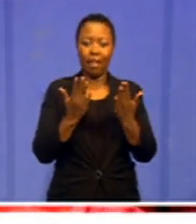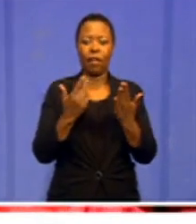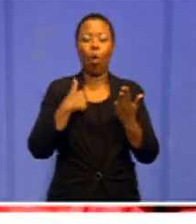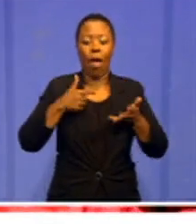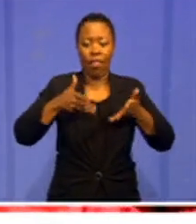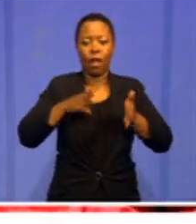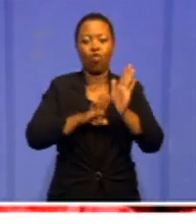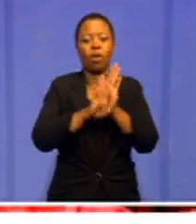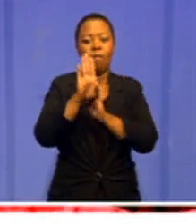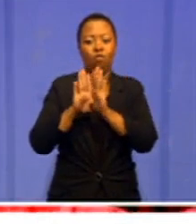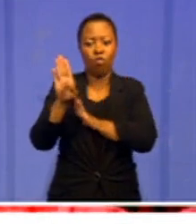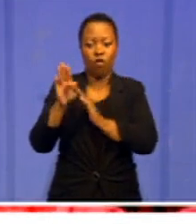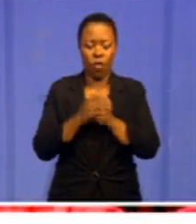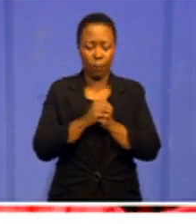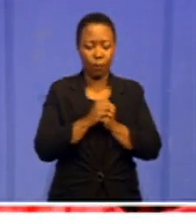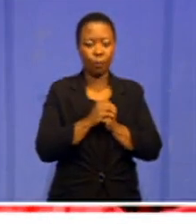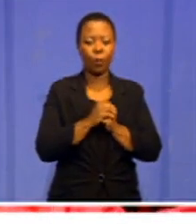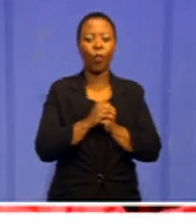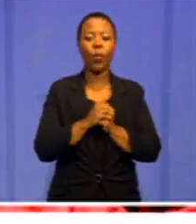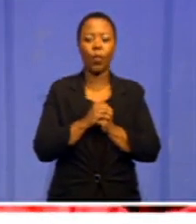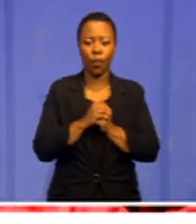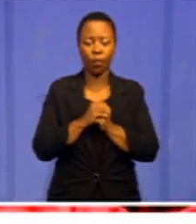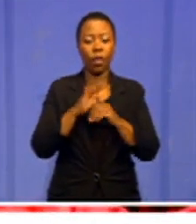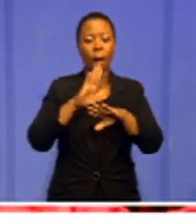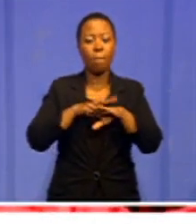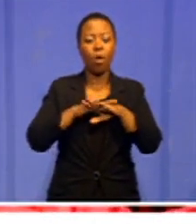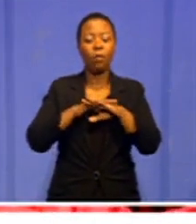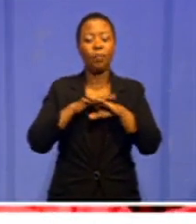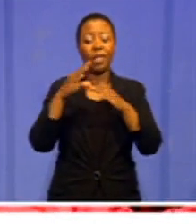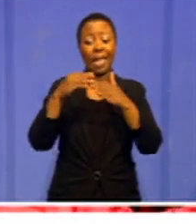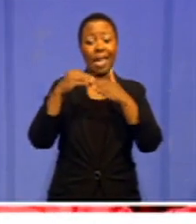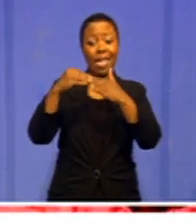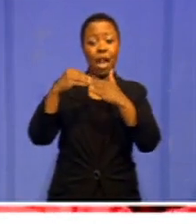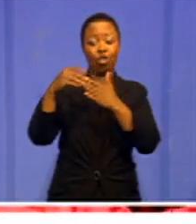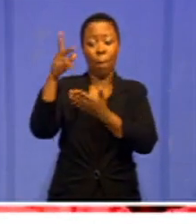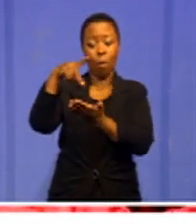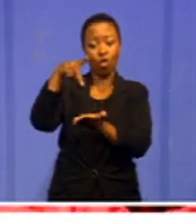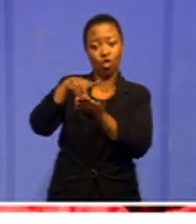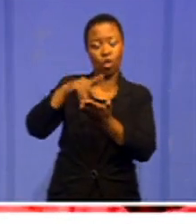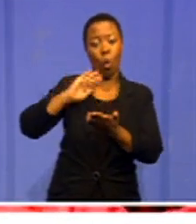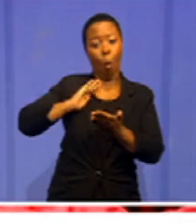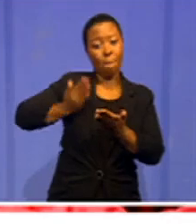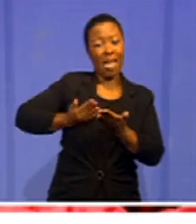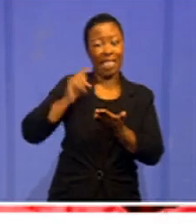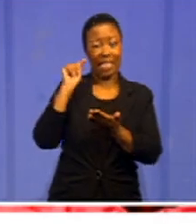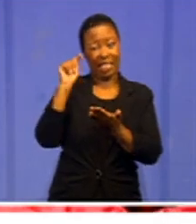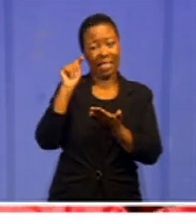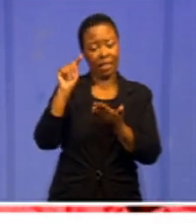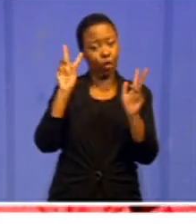So, coming back to the issue of women in leadership, I mean, it is